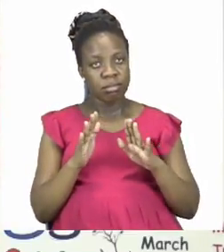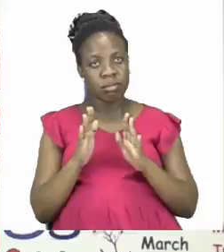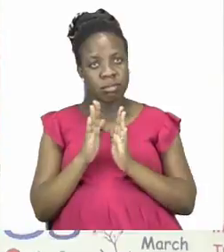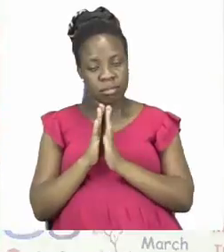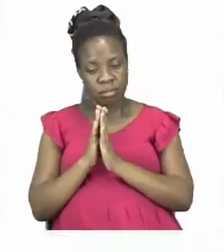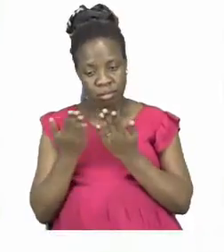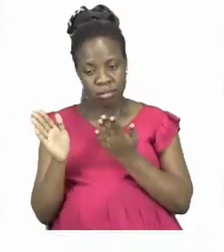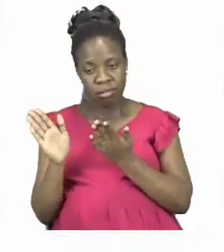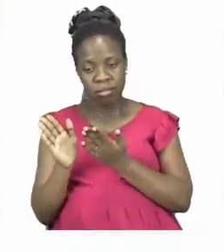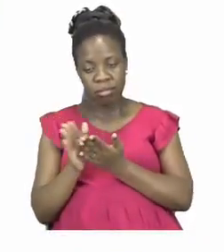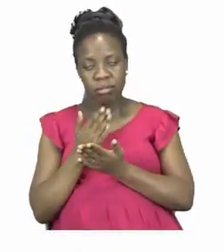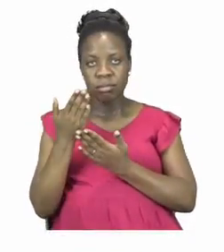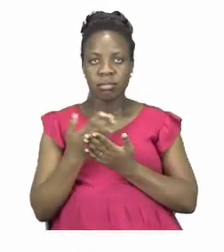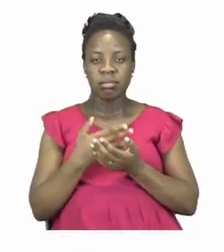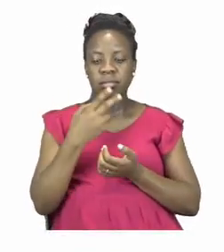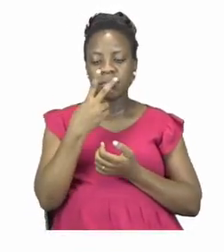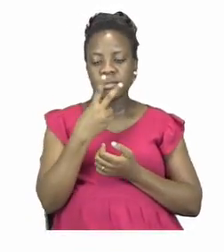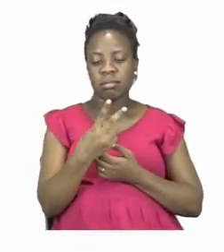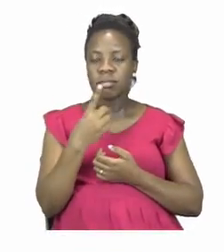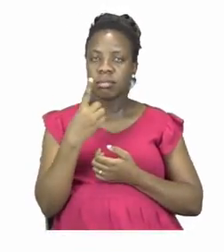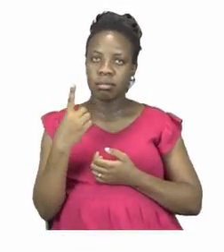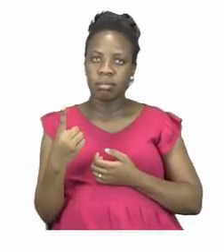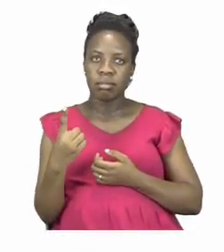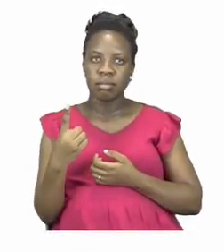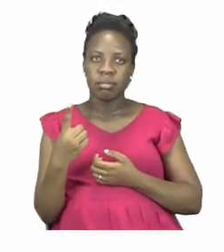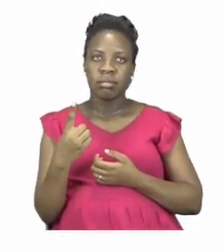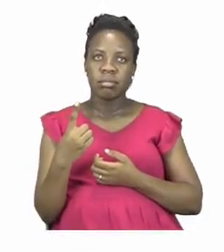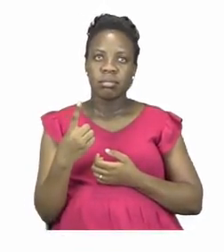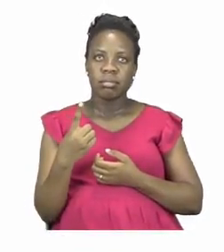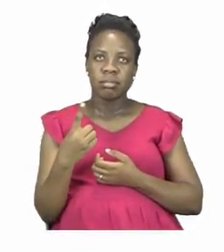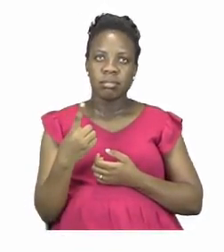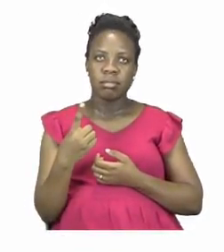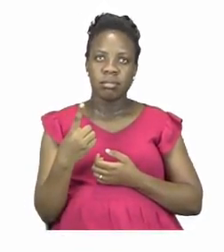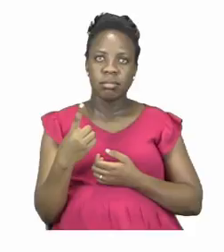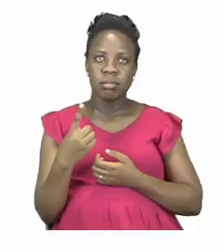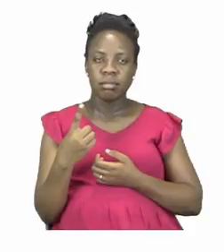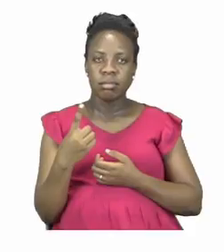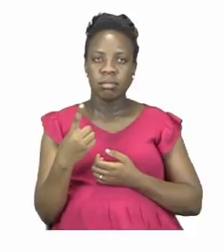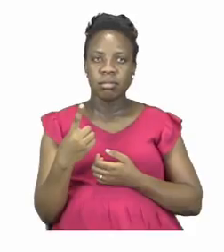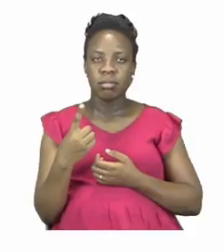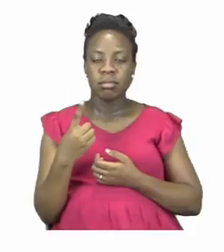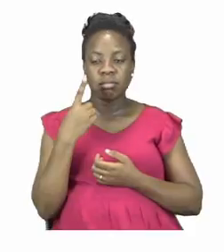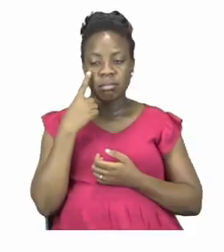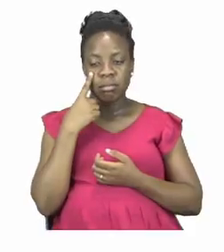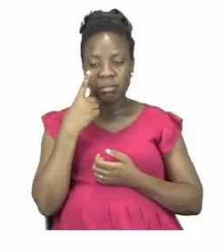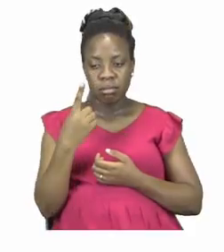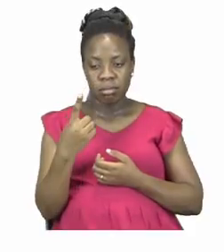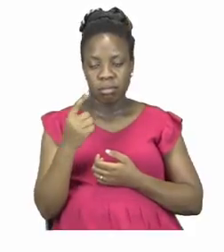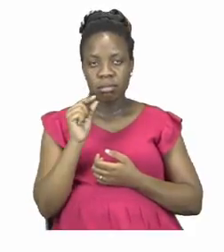look at number 21. Now here we have to do sight words